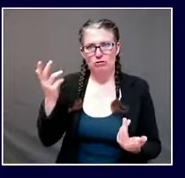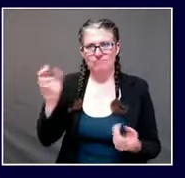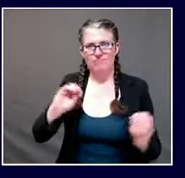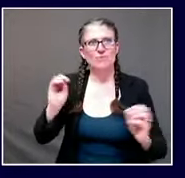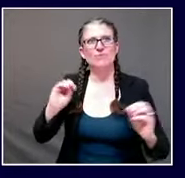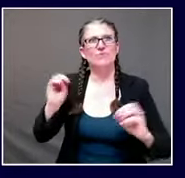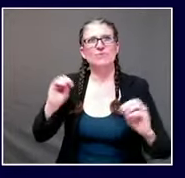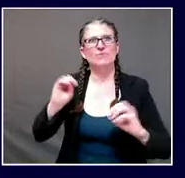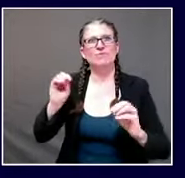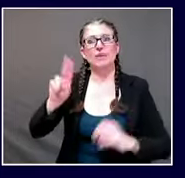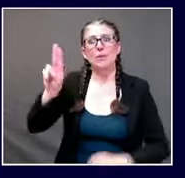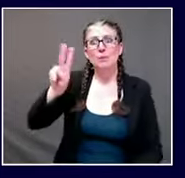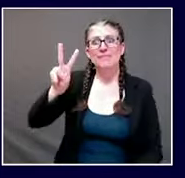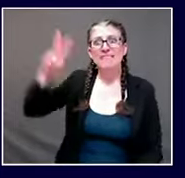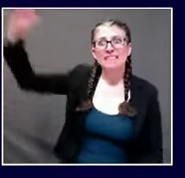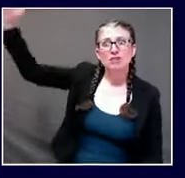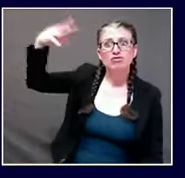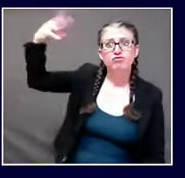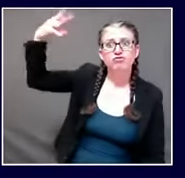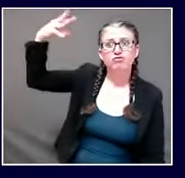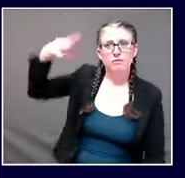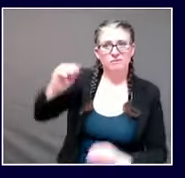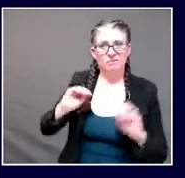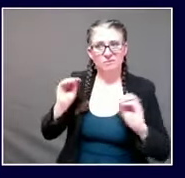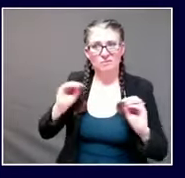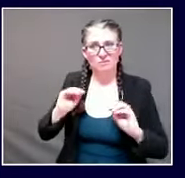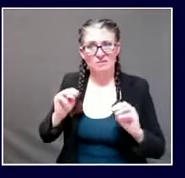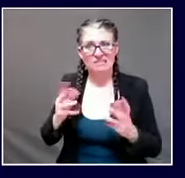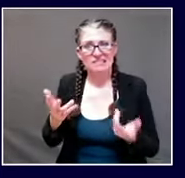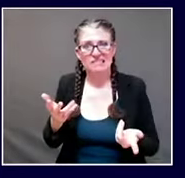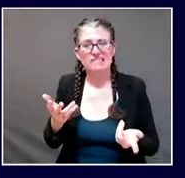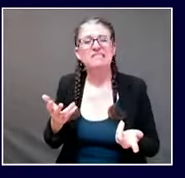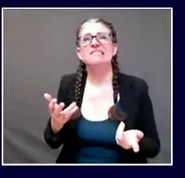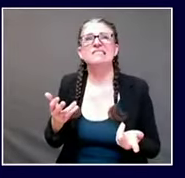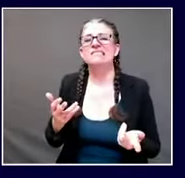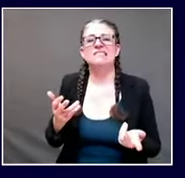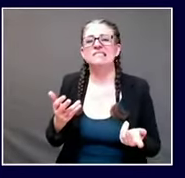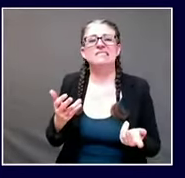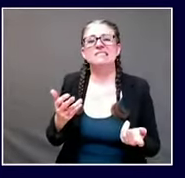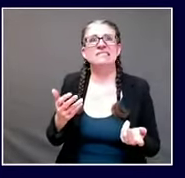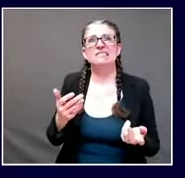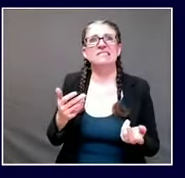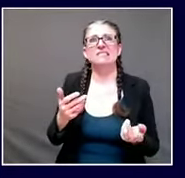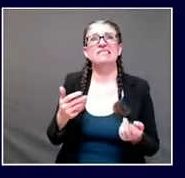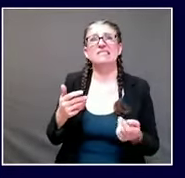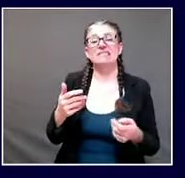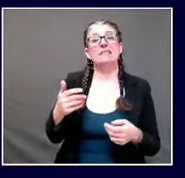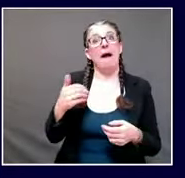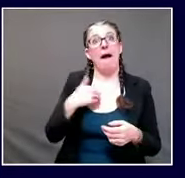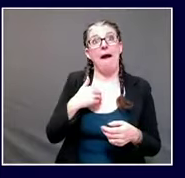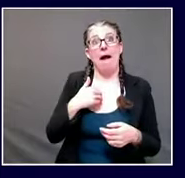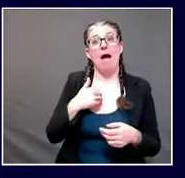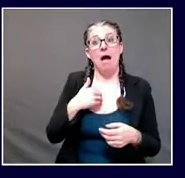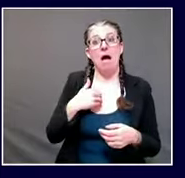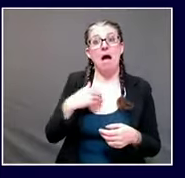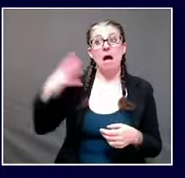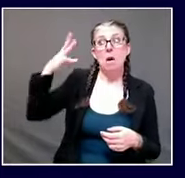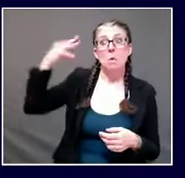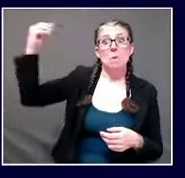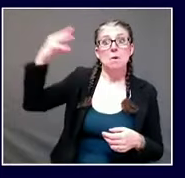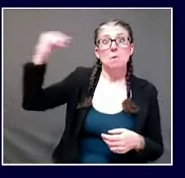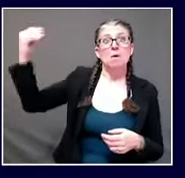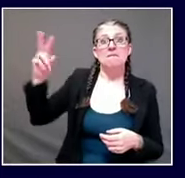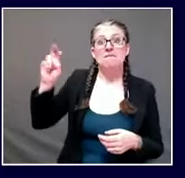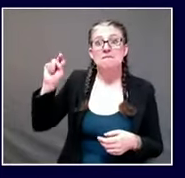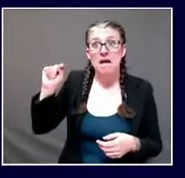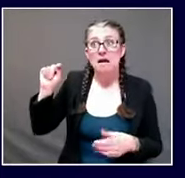it's got four walls if it's got a roof if it does not have ventilation it's indoors let me add on the canadian issue i